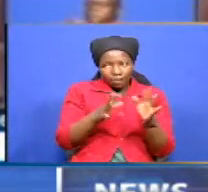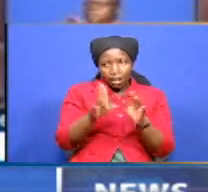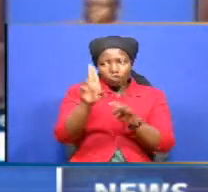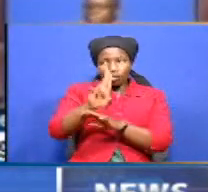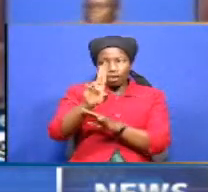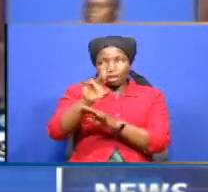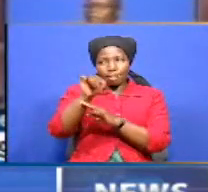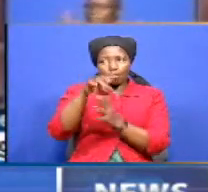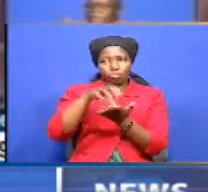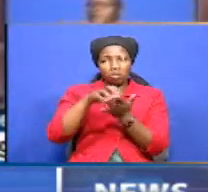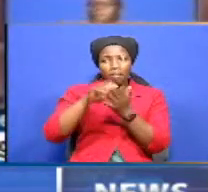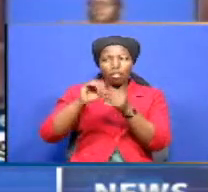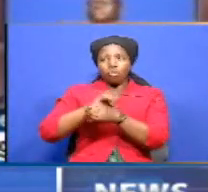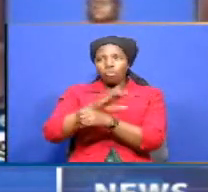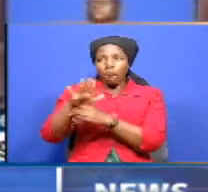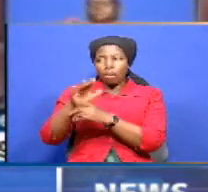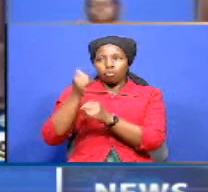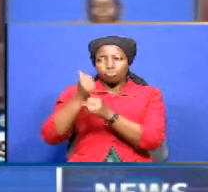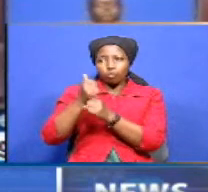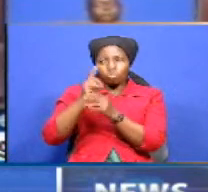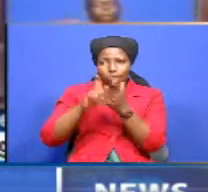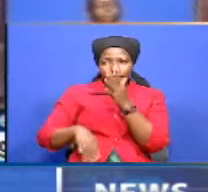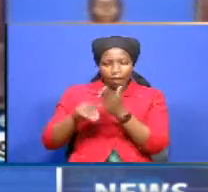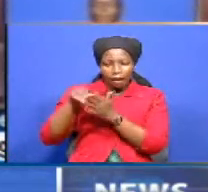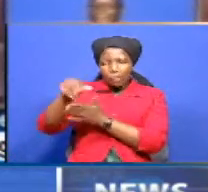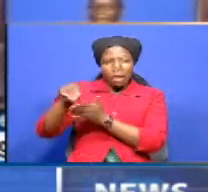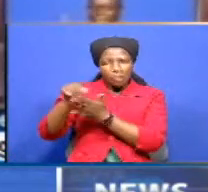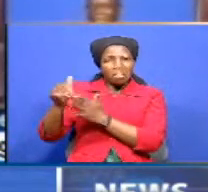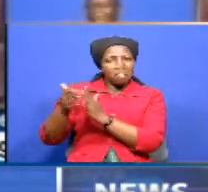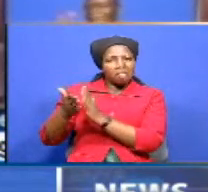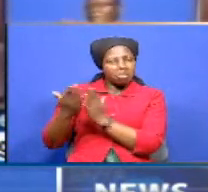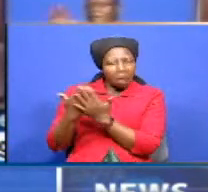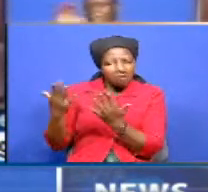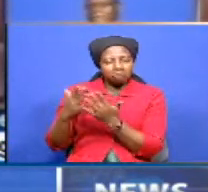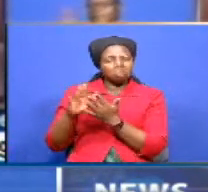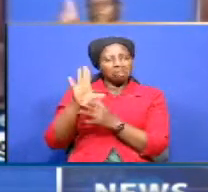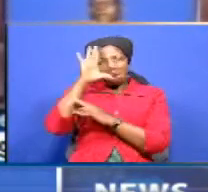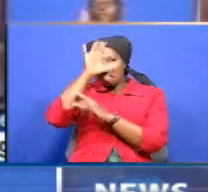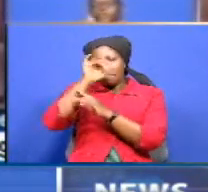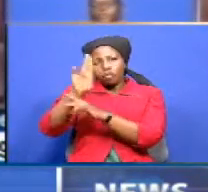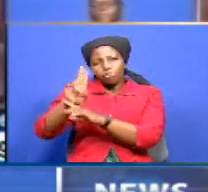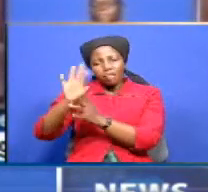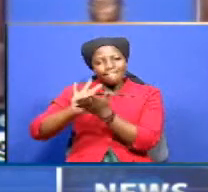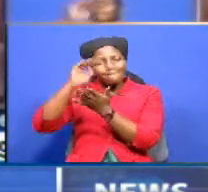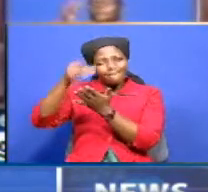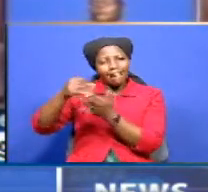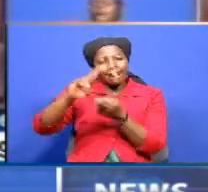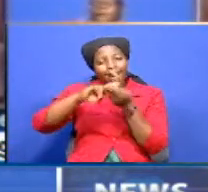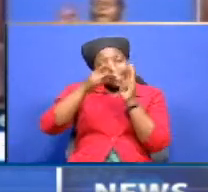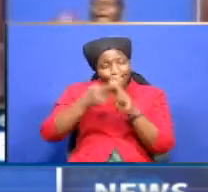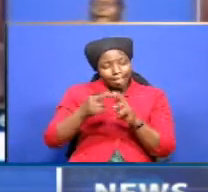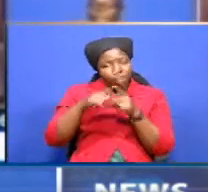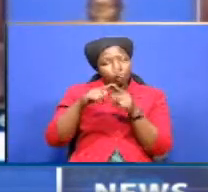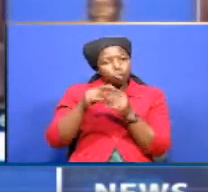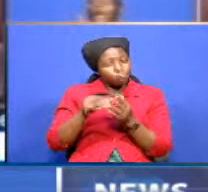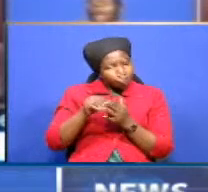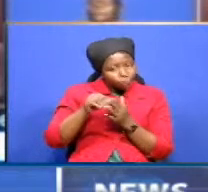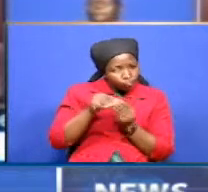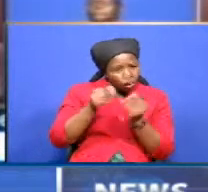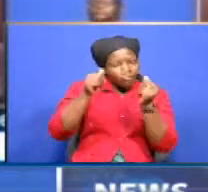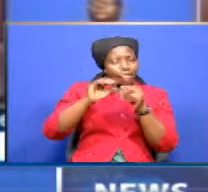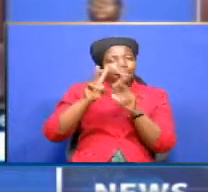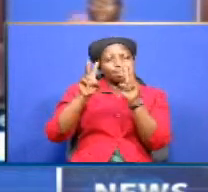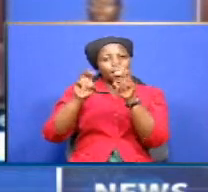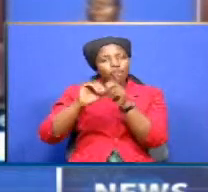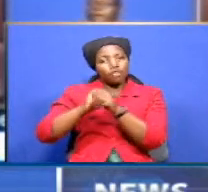pandemic to do emergency procurement and to misuse funds related to sorting out the issue of covered